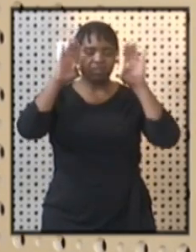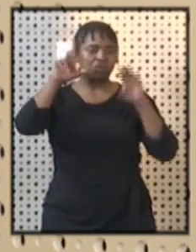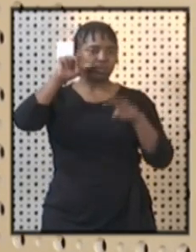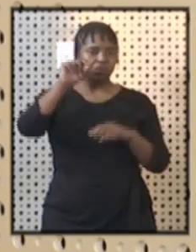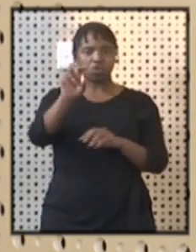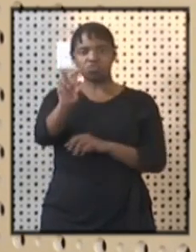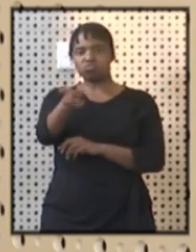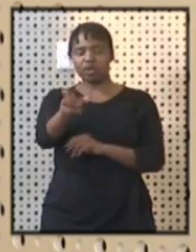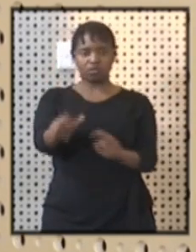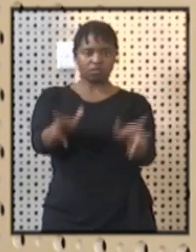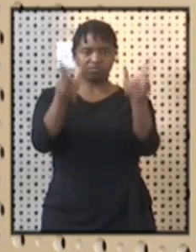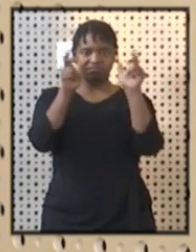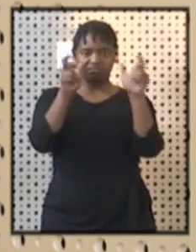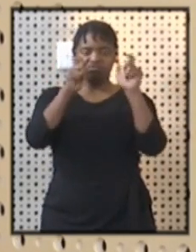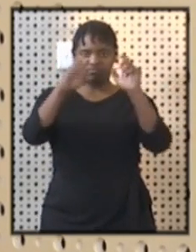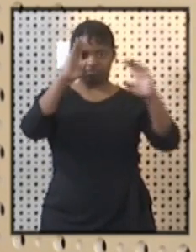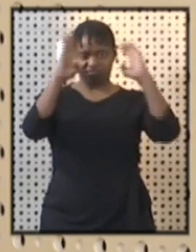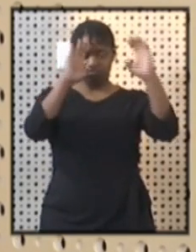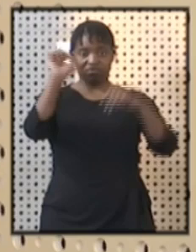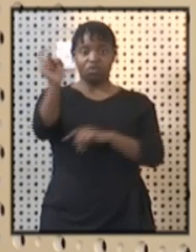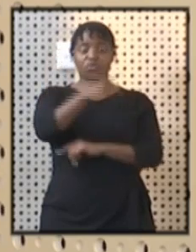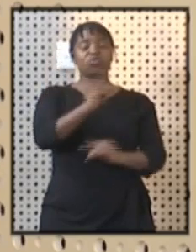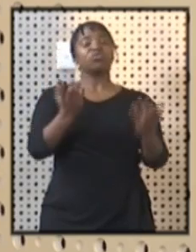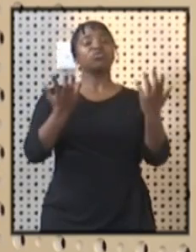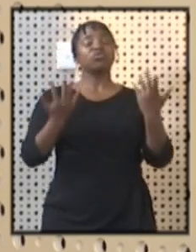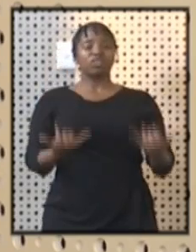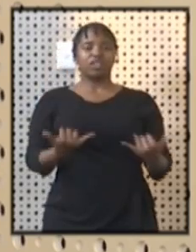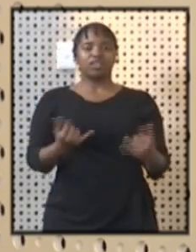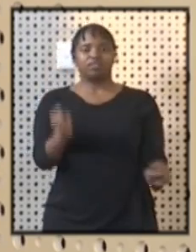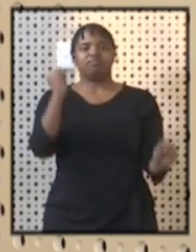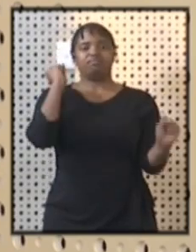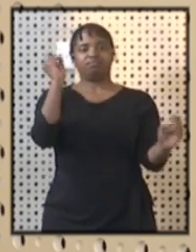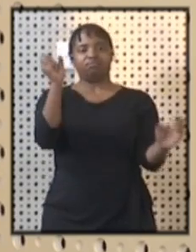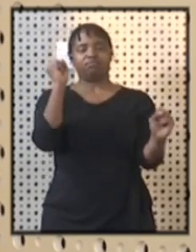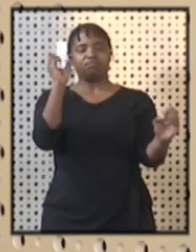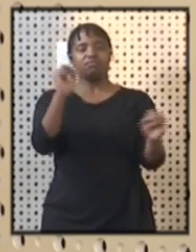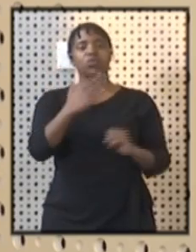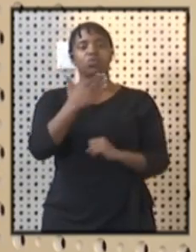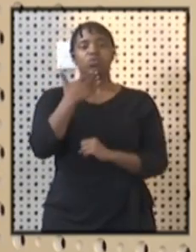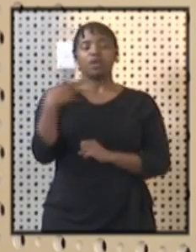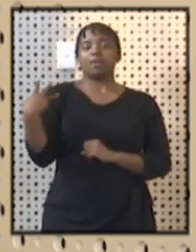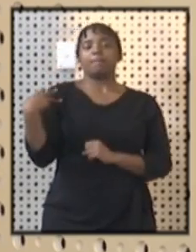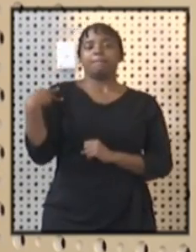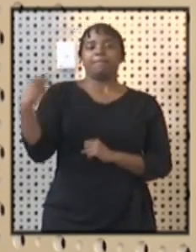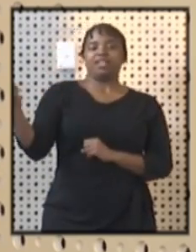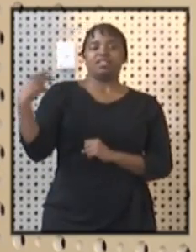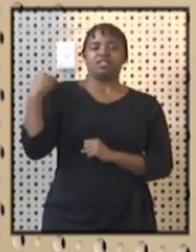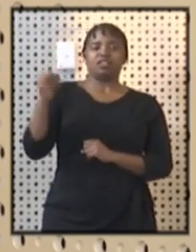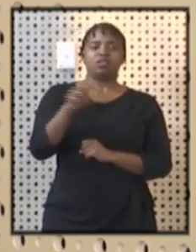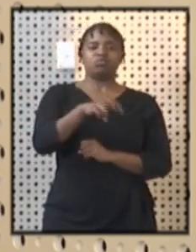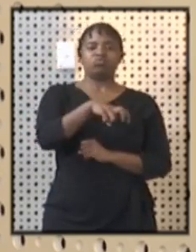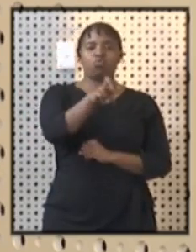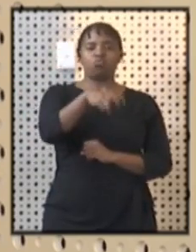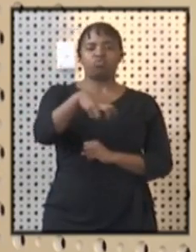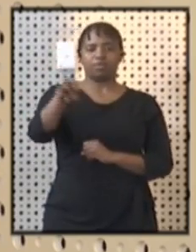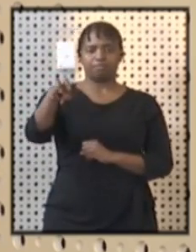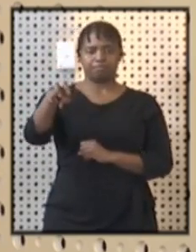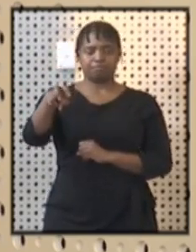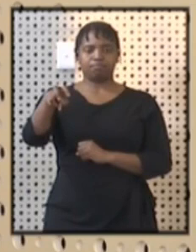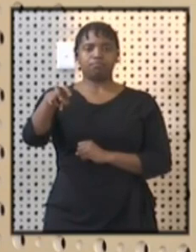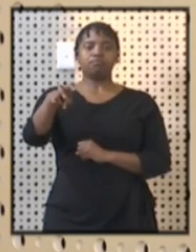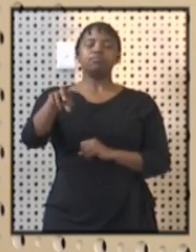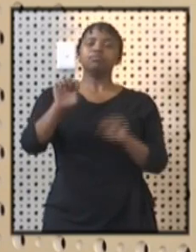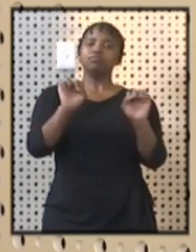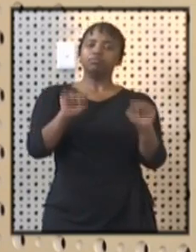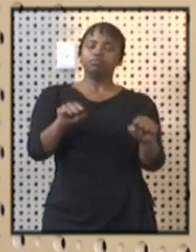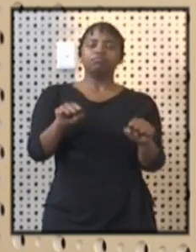listening to the radio. Today we have a briefing by Minister Kubai on tourism. May we allow the